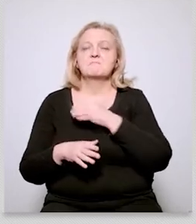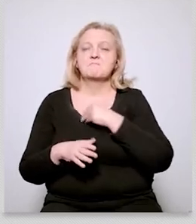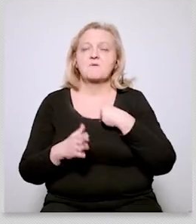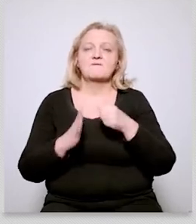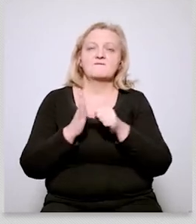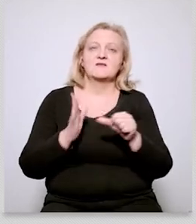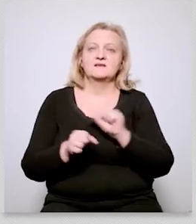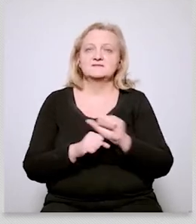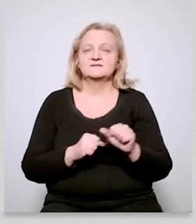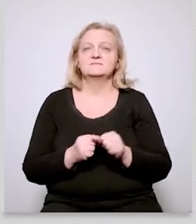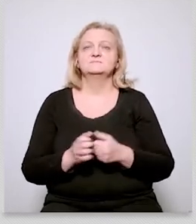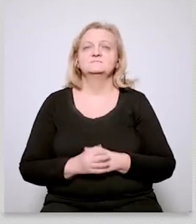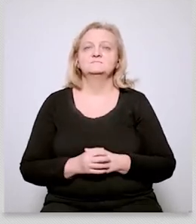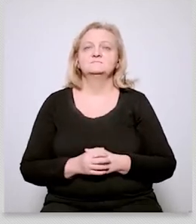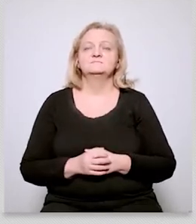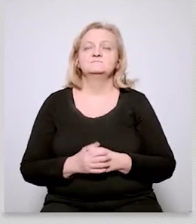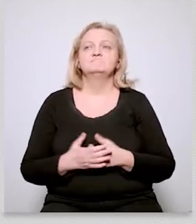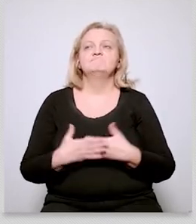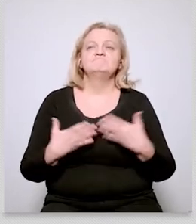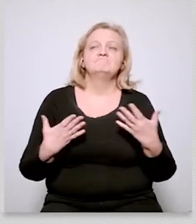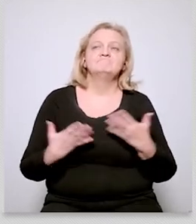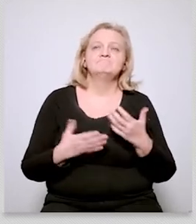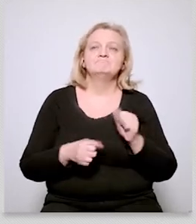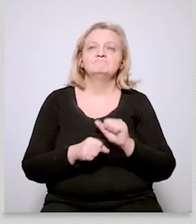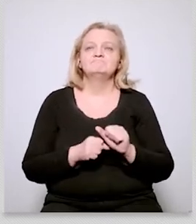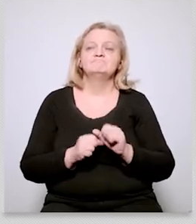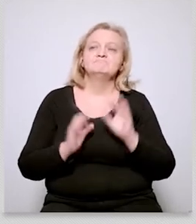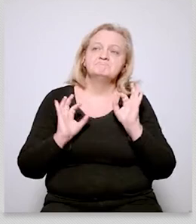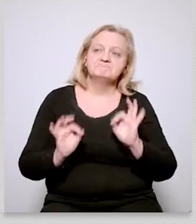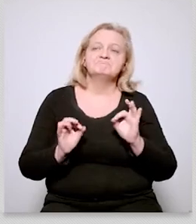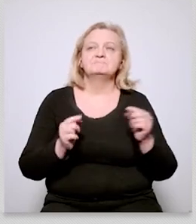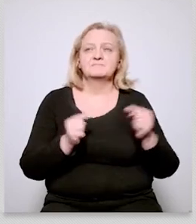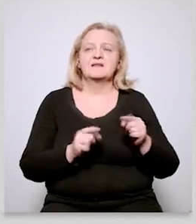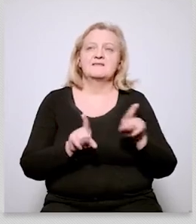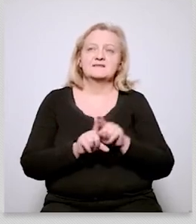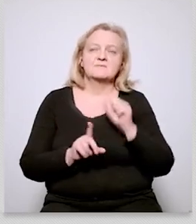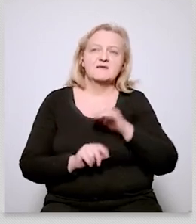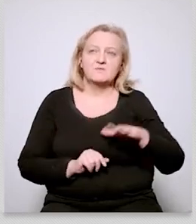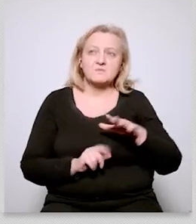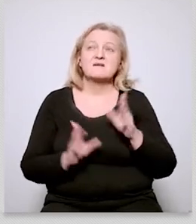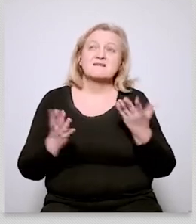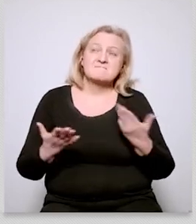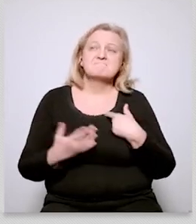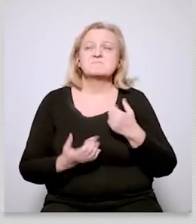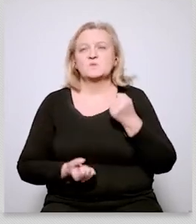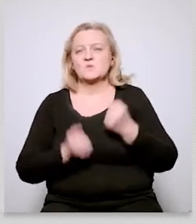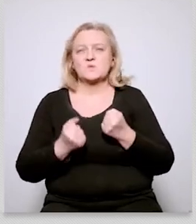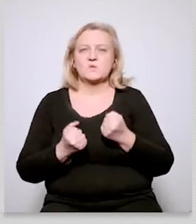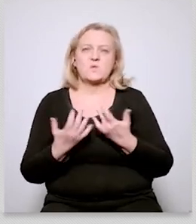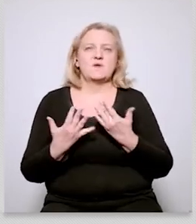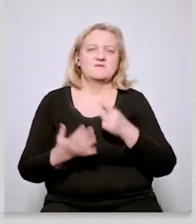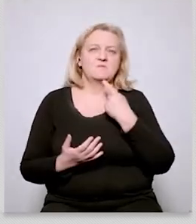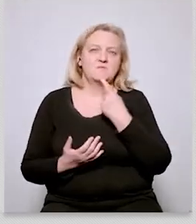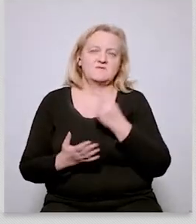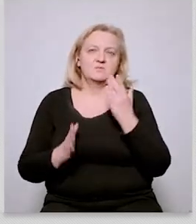to say a little bit about what we found in in the green wedge uh research so we started to do this research